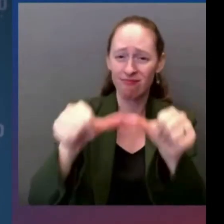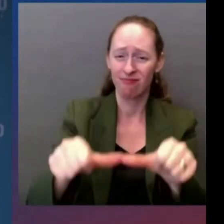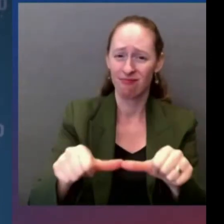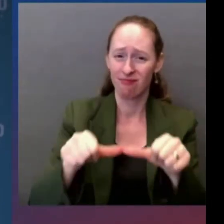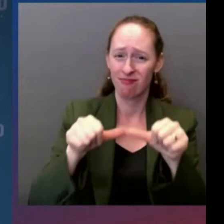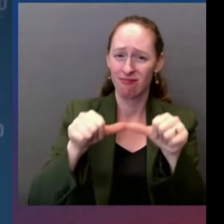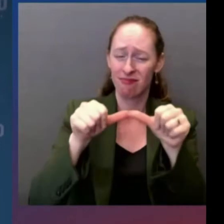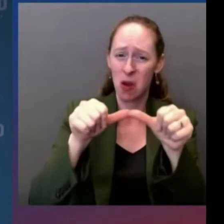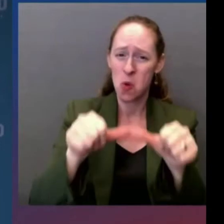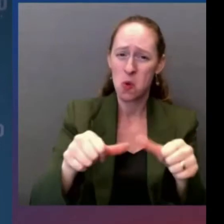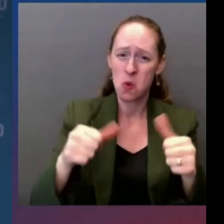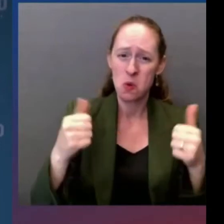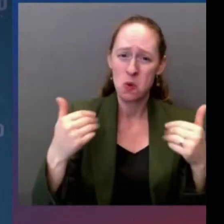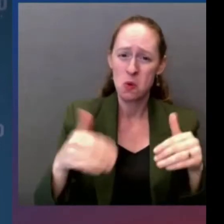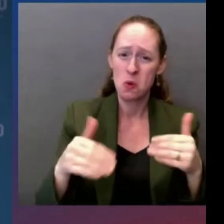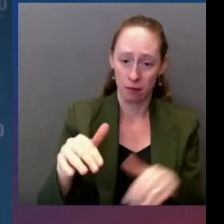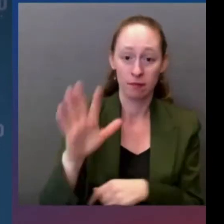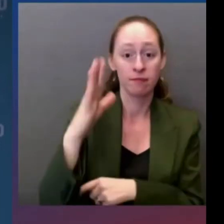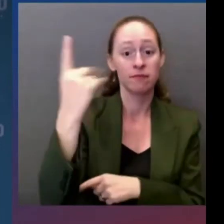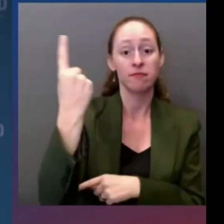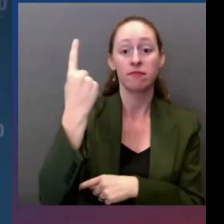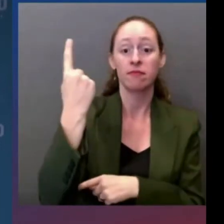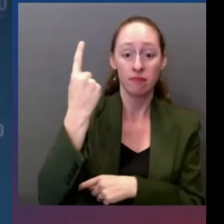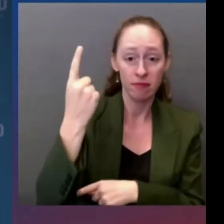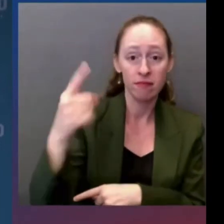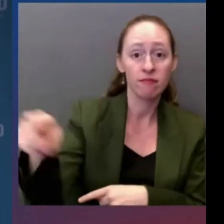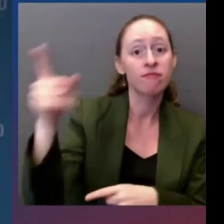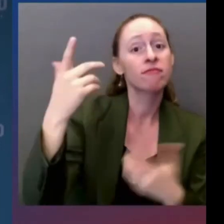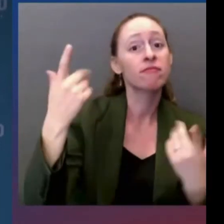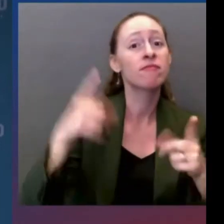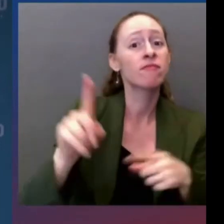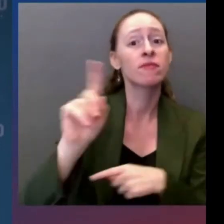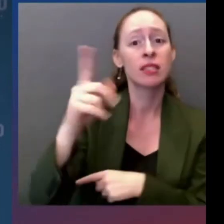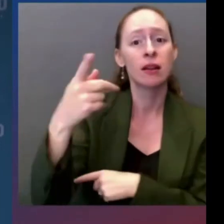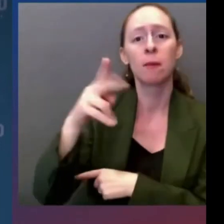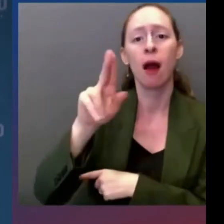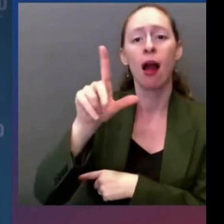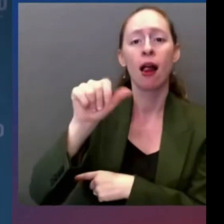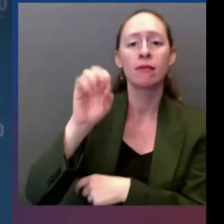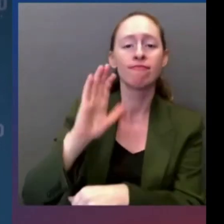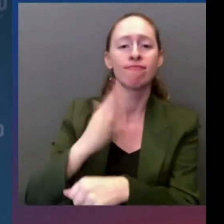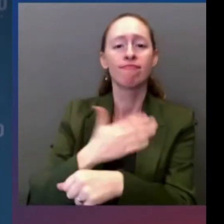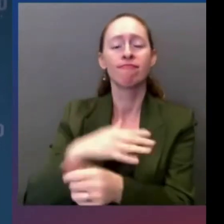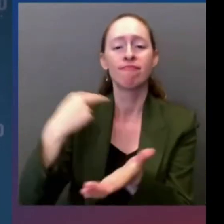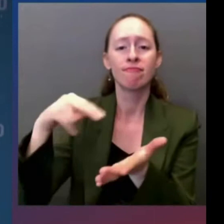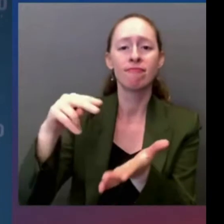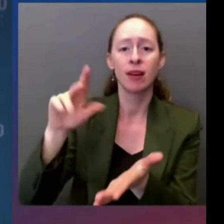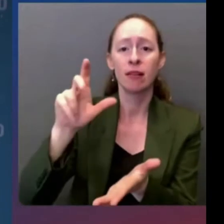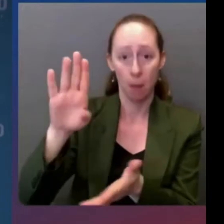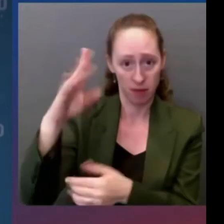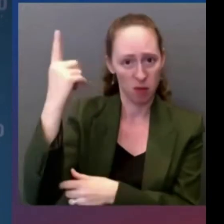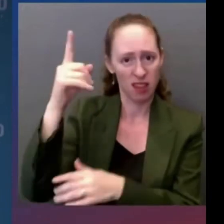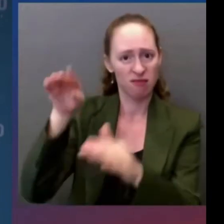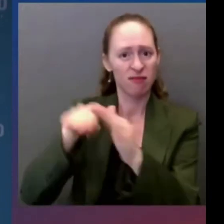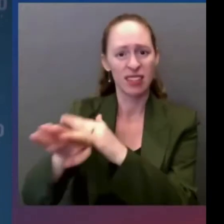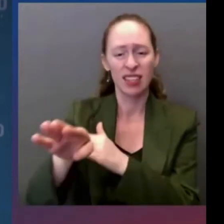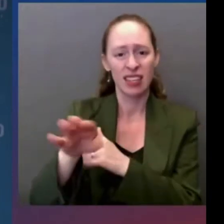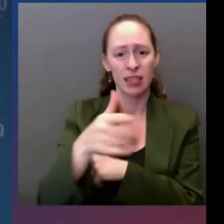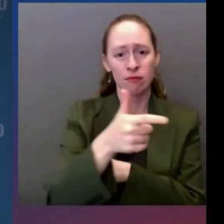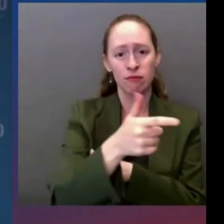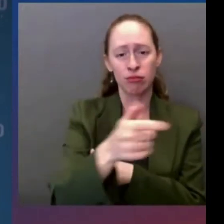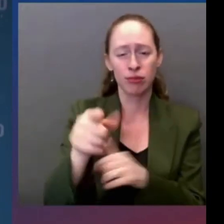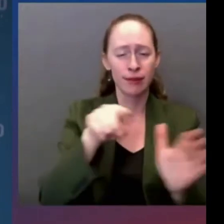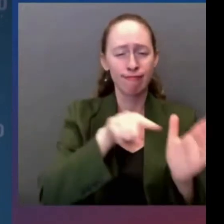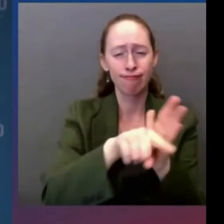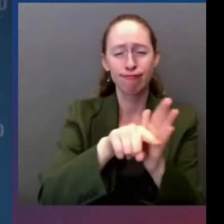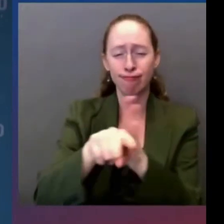murdering 49 mostly LGBTQ people of color. Among them were my best friends, Drew